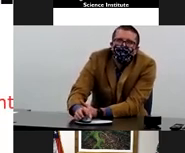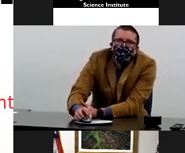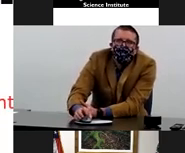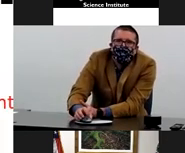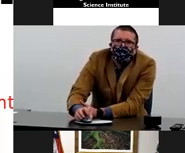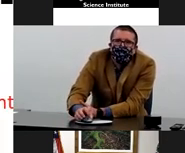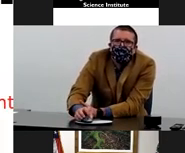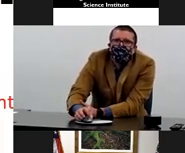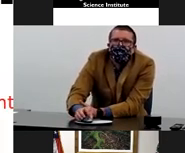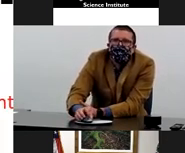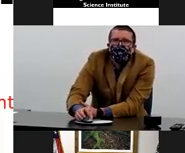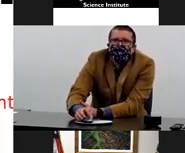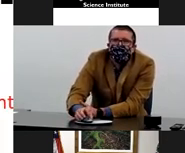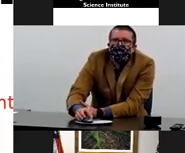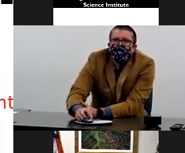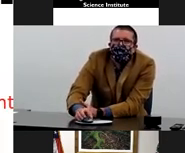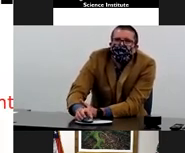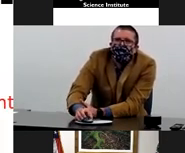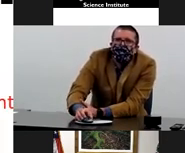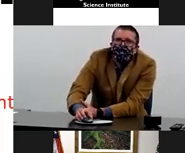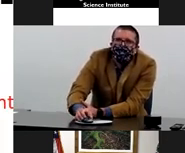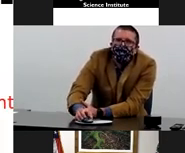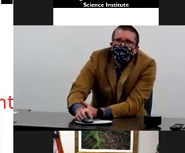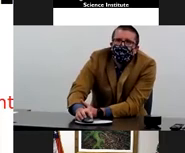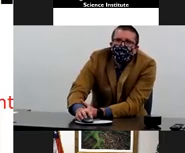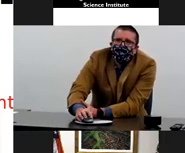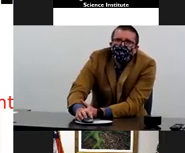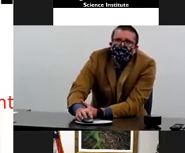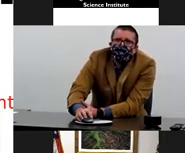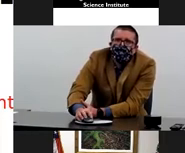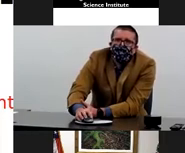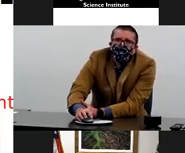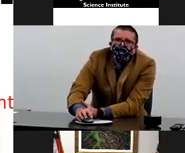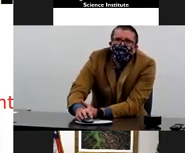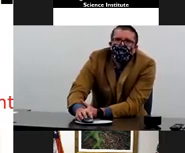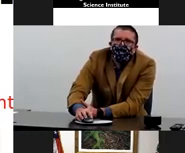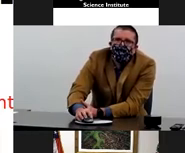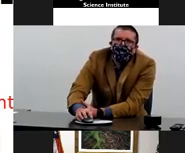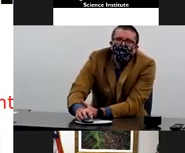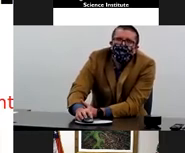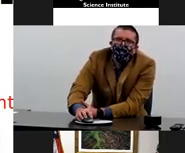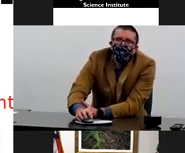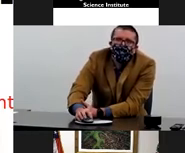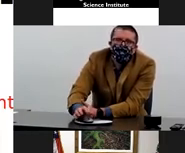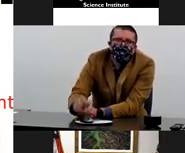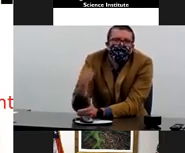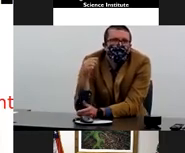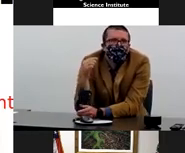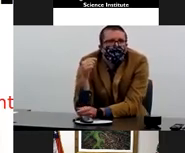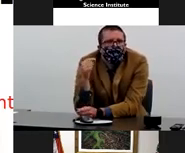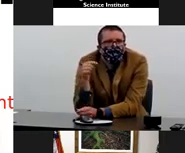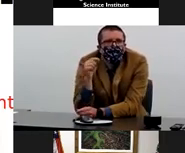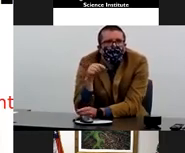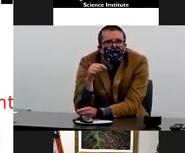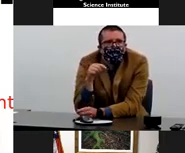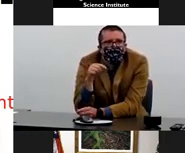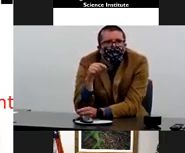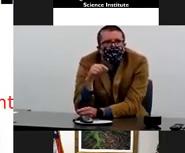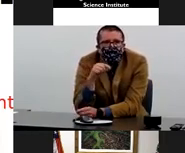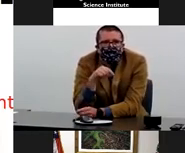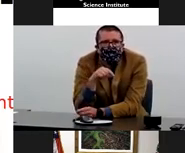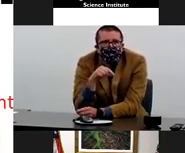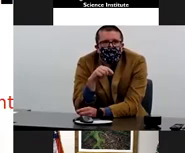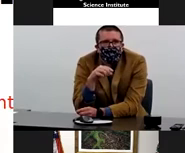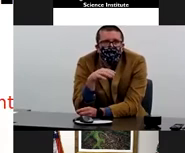So when we look at our patient population, the CXCL13 amount is here in blue. And we can see that in blood,